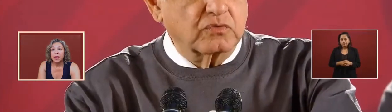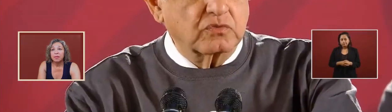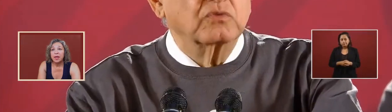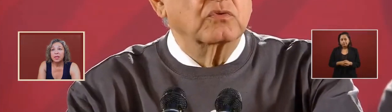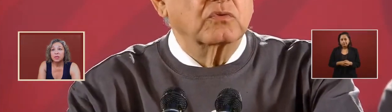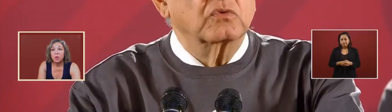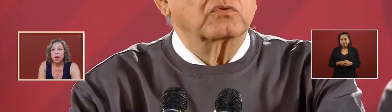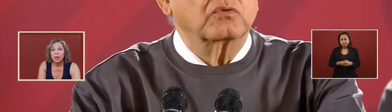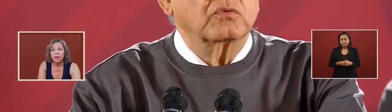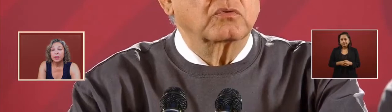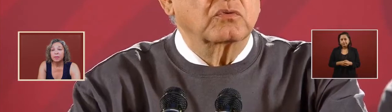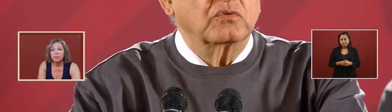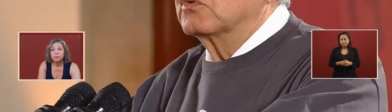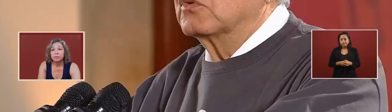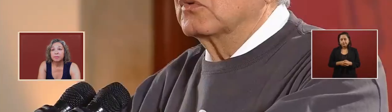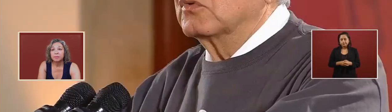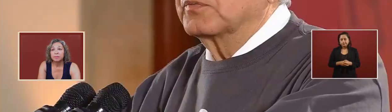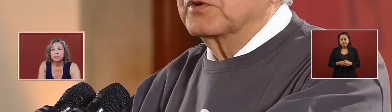and that is why